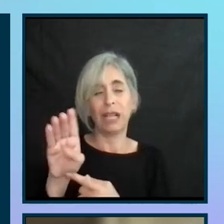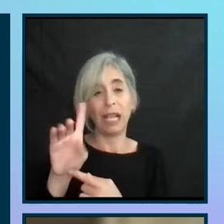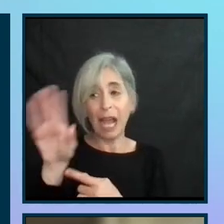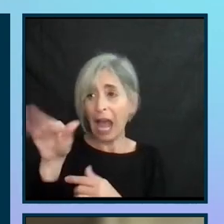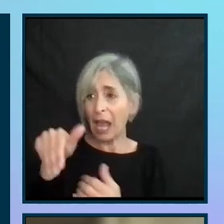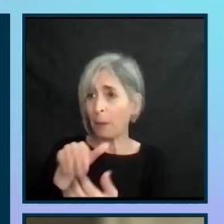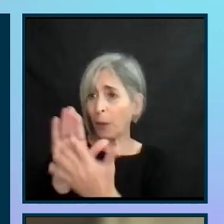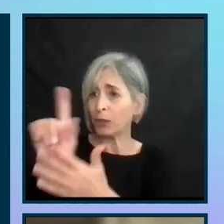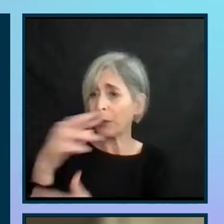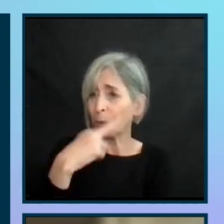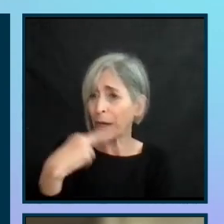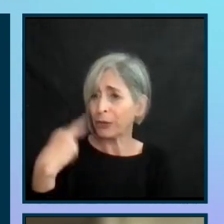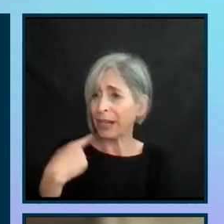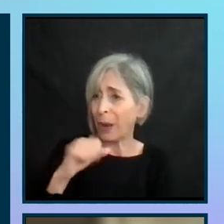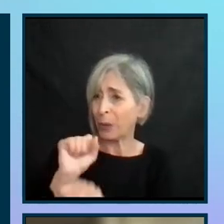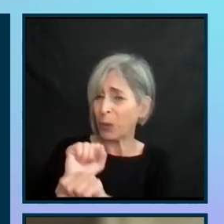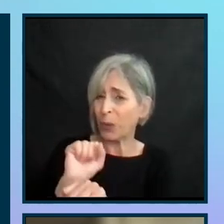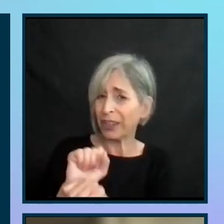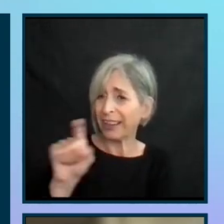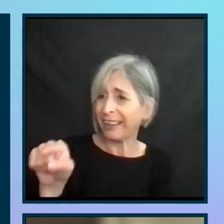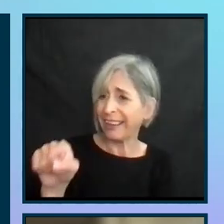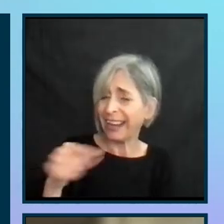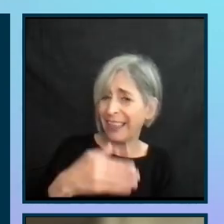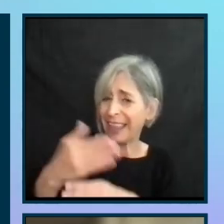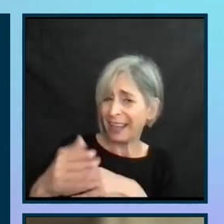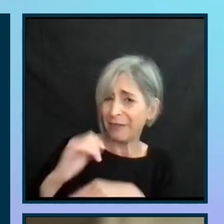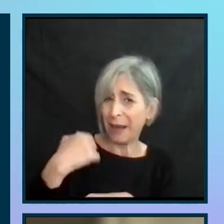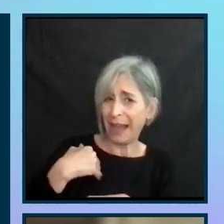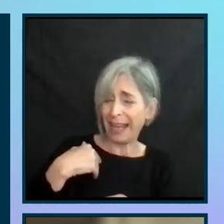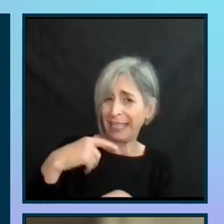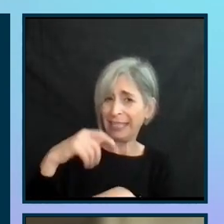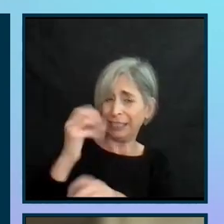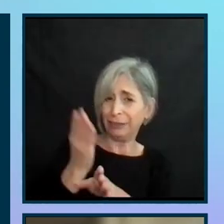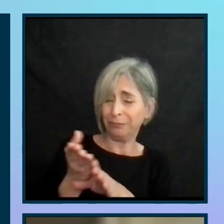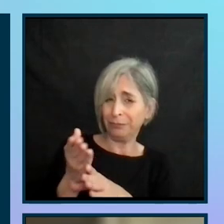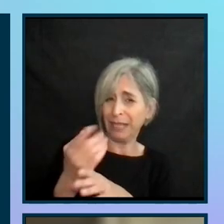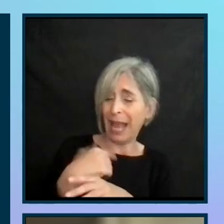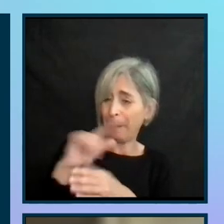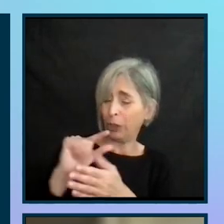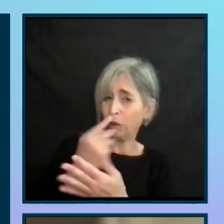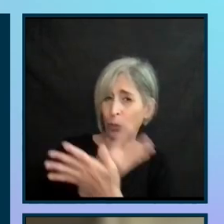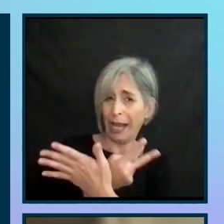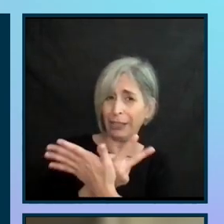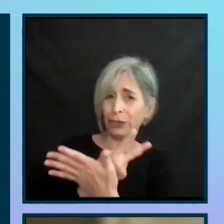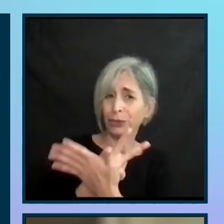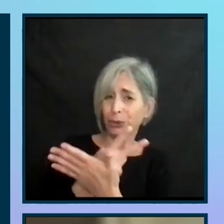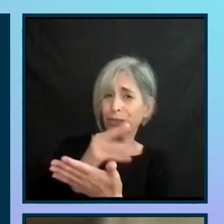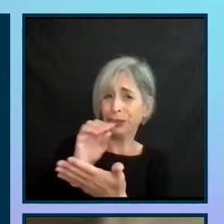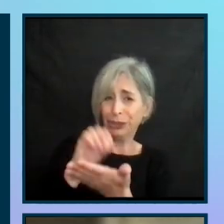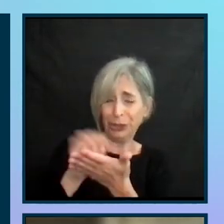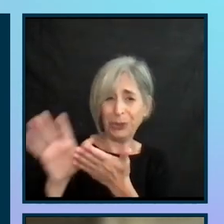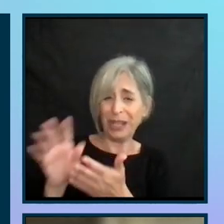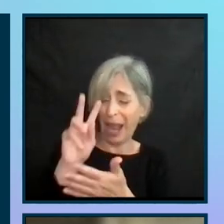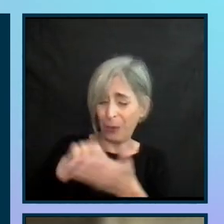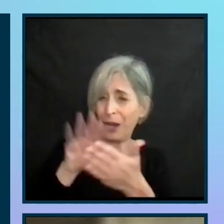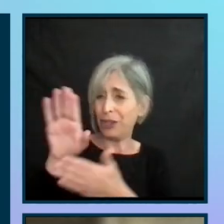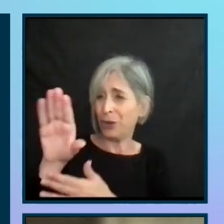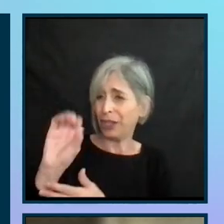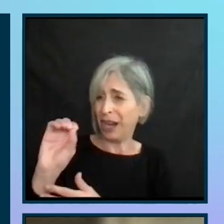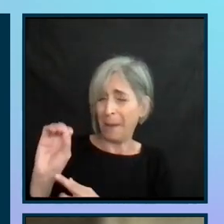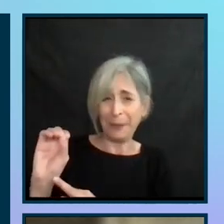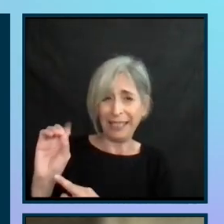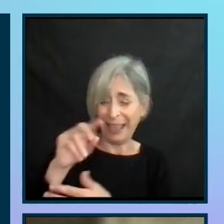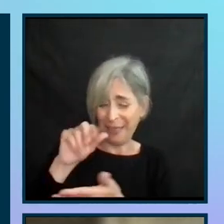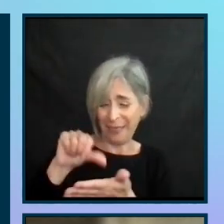him at the restaurant that I was working at, at the end of my shift one night, and said, Hey, I'm a grad school student. I read about your company in